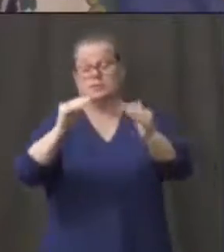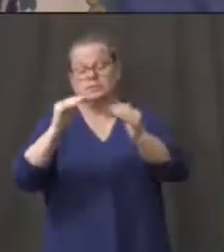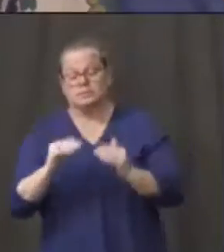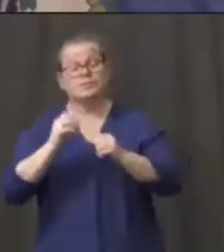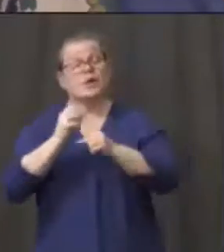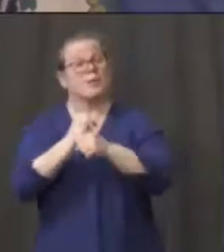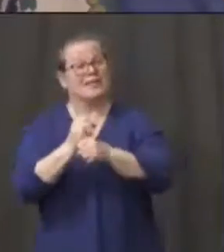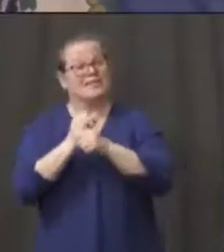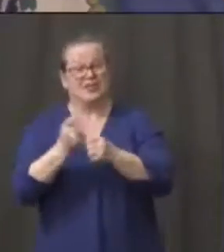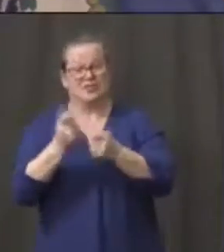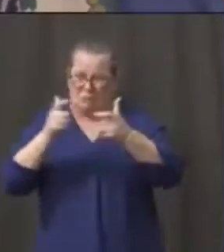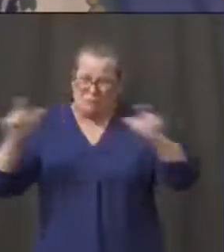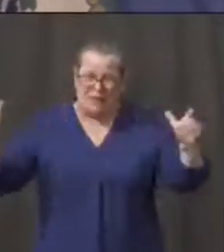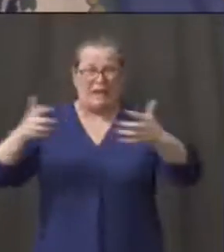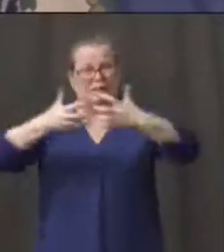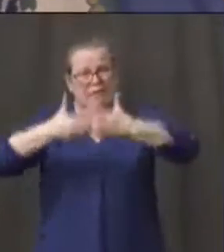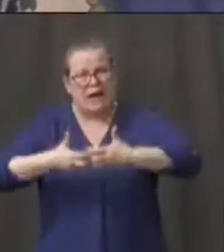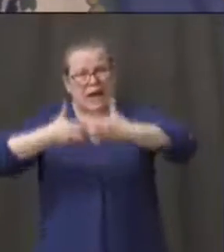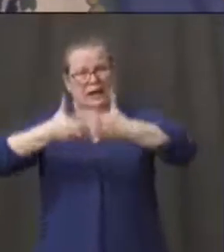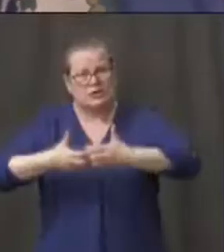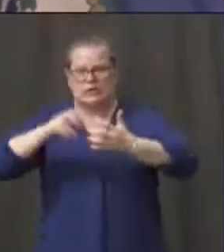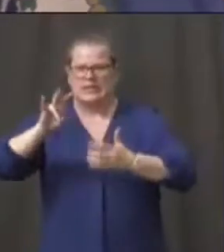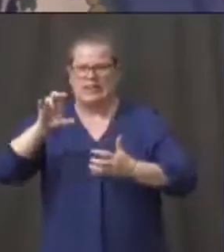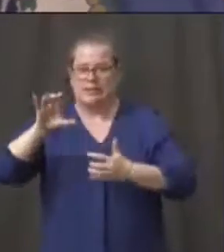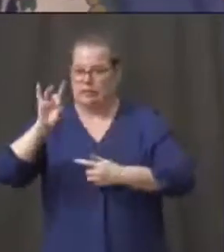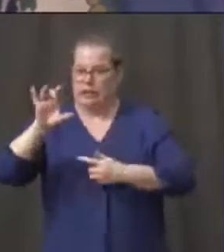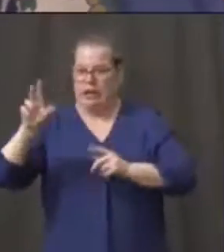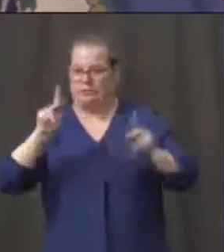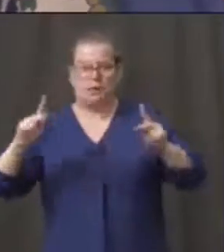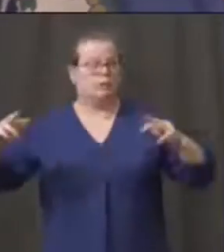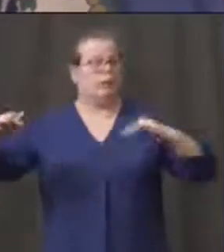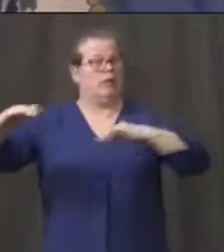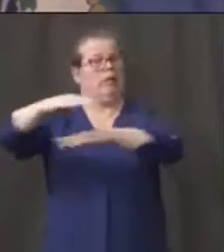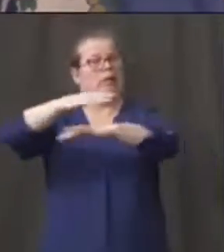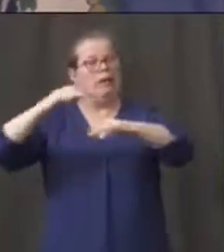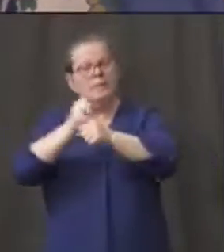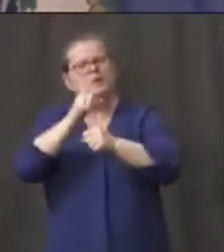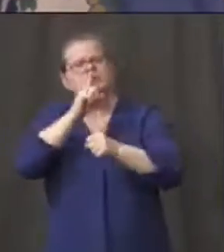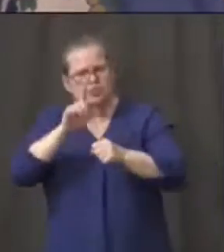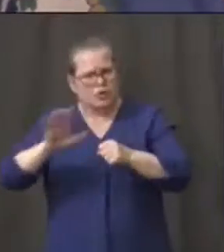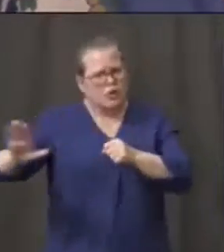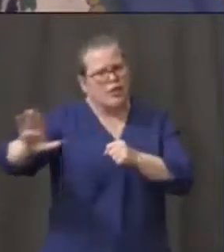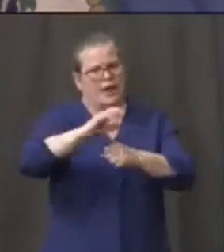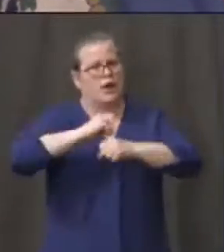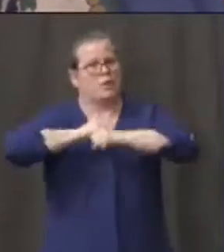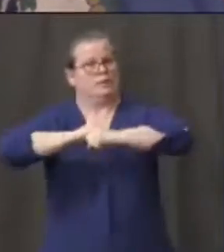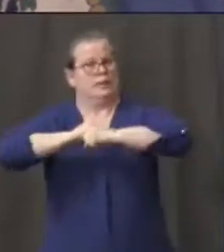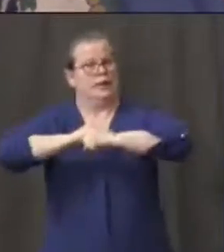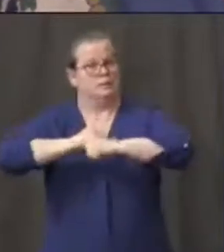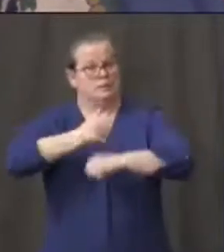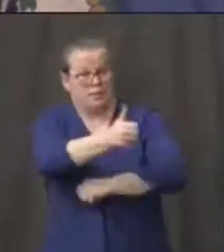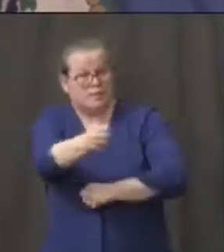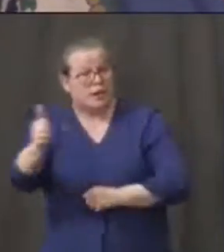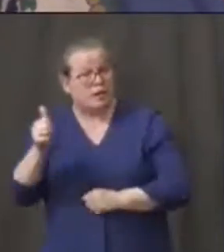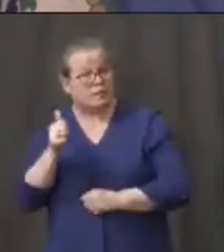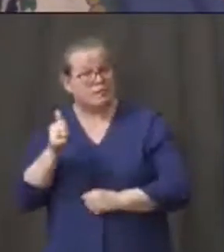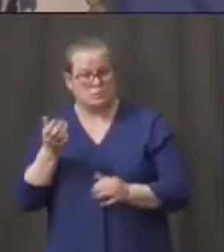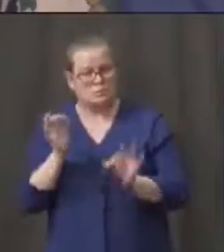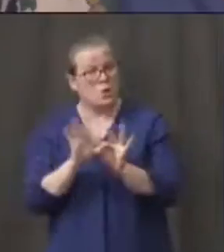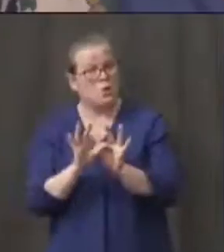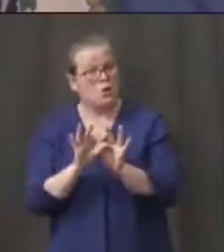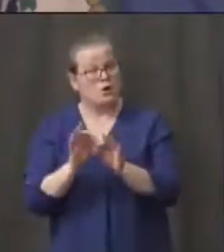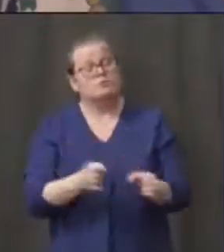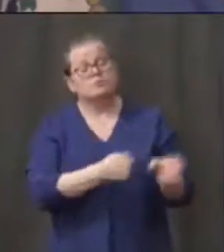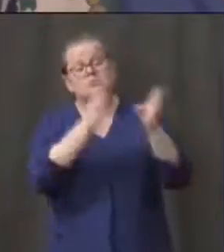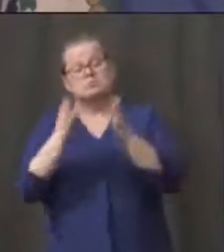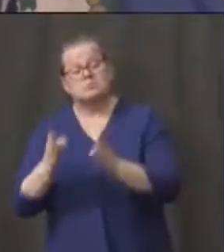plant floors with seven, 800 people. Make sure they have the gear they need and the testing they need. And then finally, I think